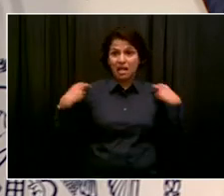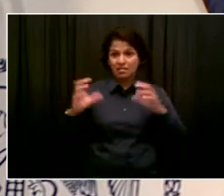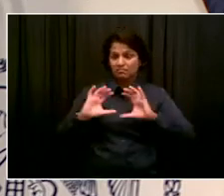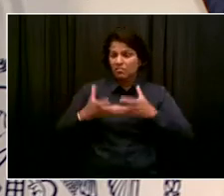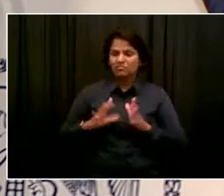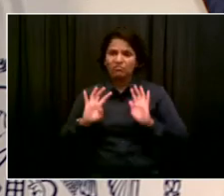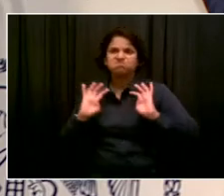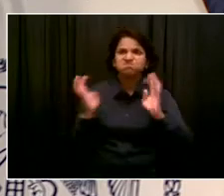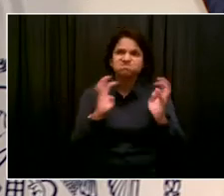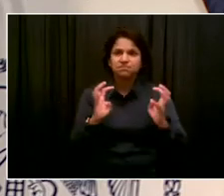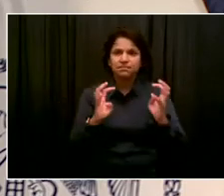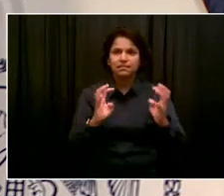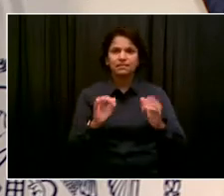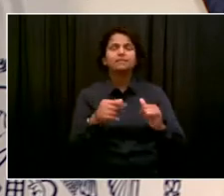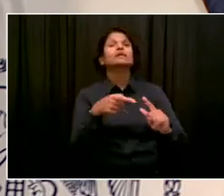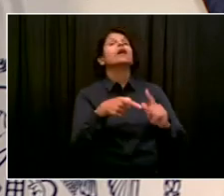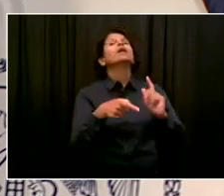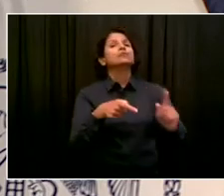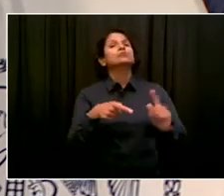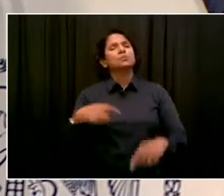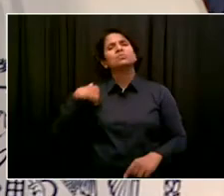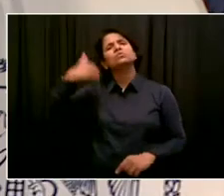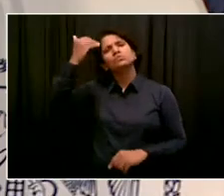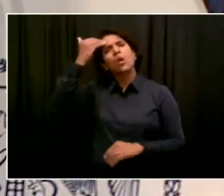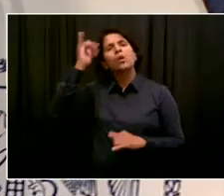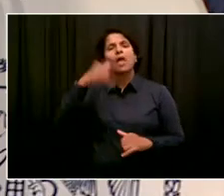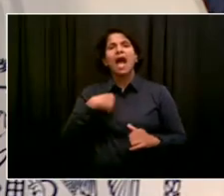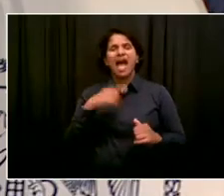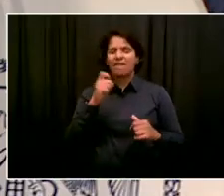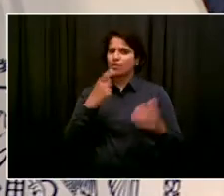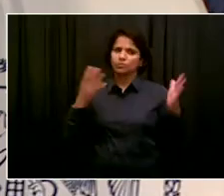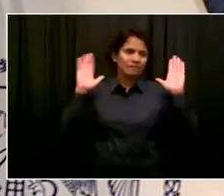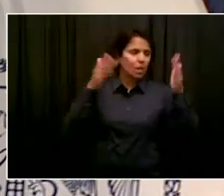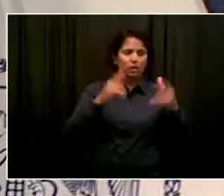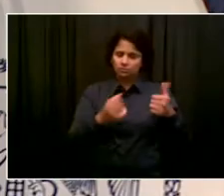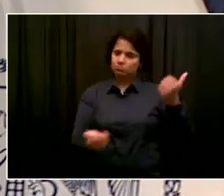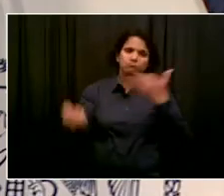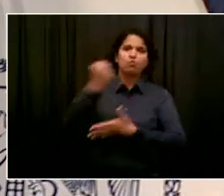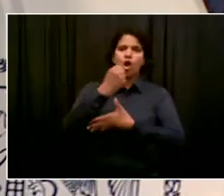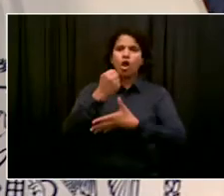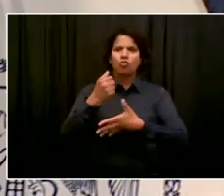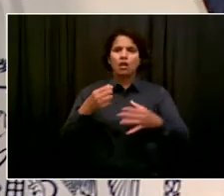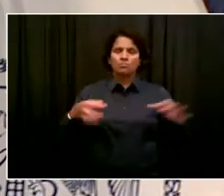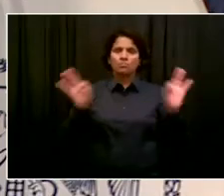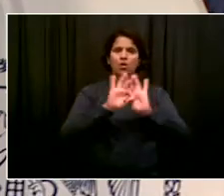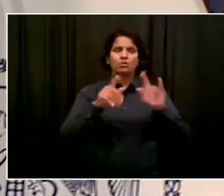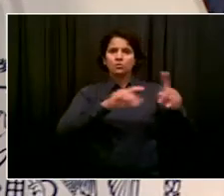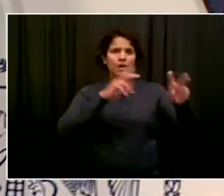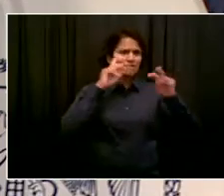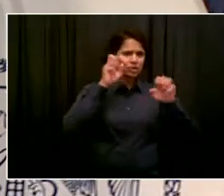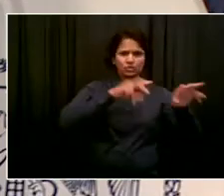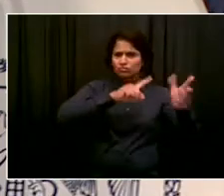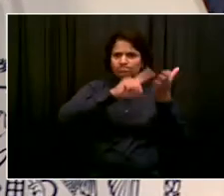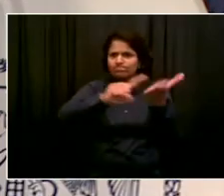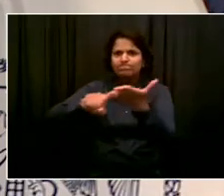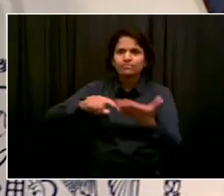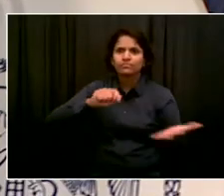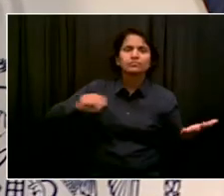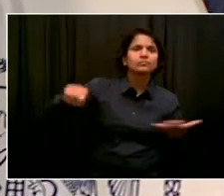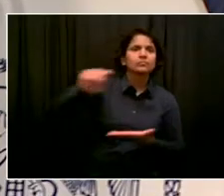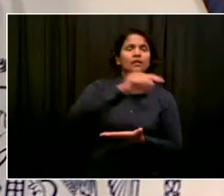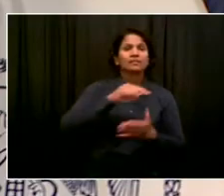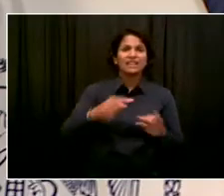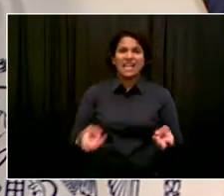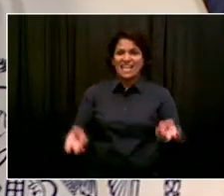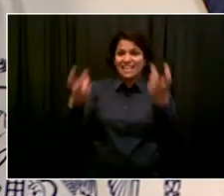get many violent individuals off the streets simultaneously. We'll be saying more about that in the course of this week. But this is going to be the